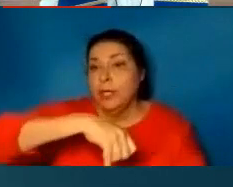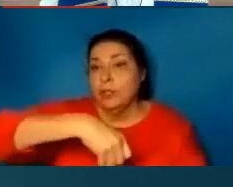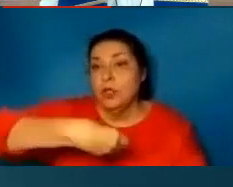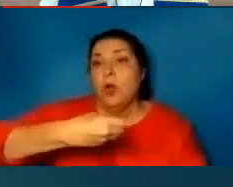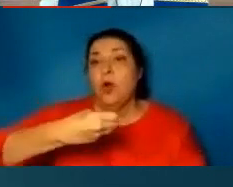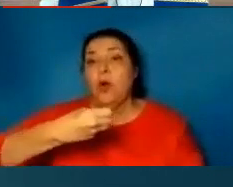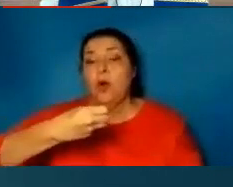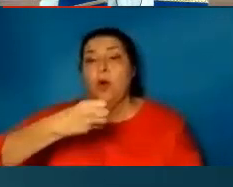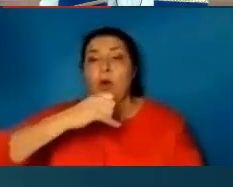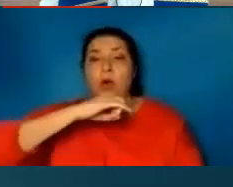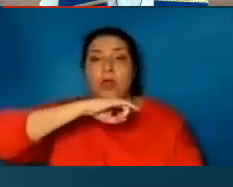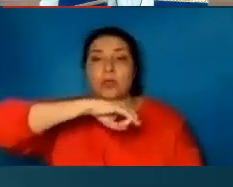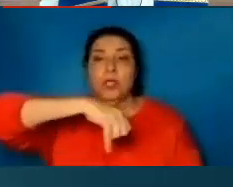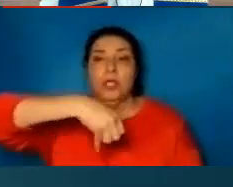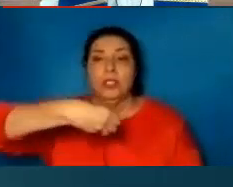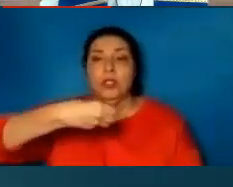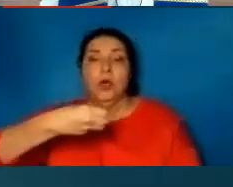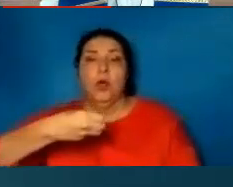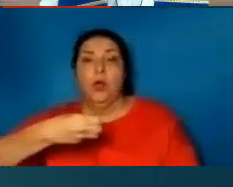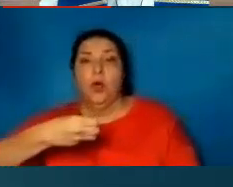Rejoice, Rejoice,